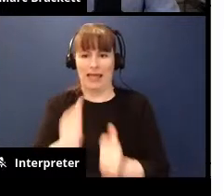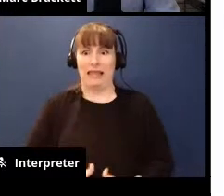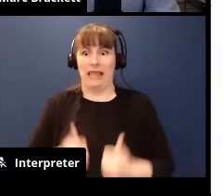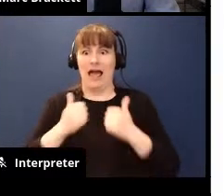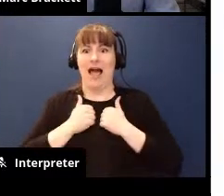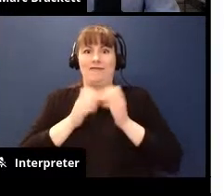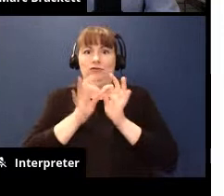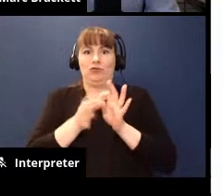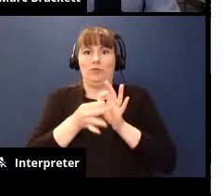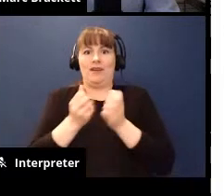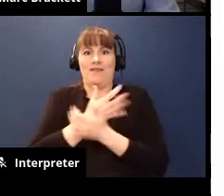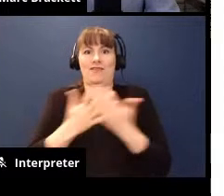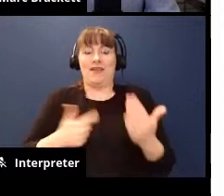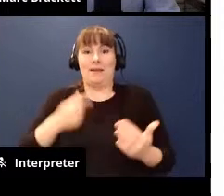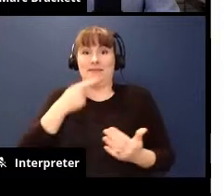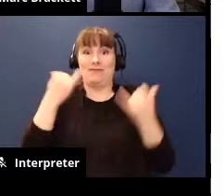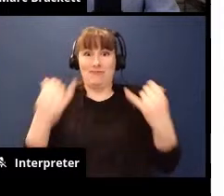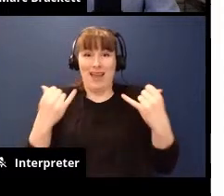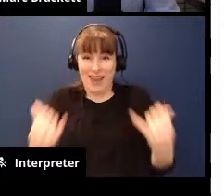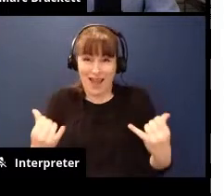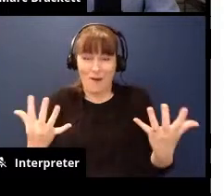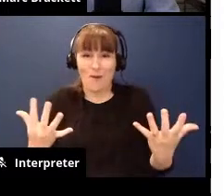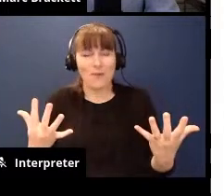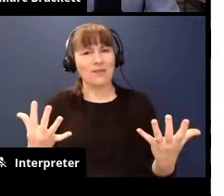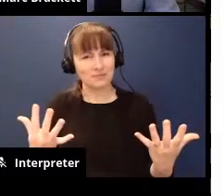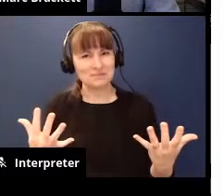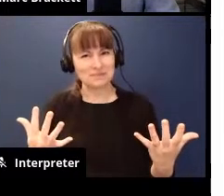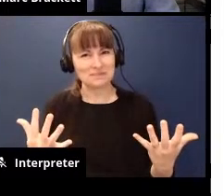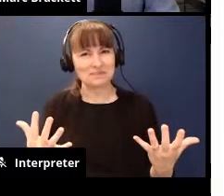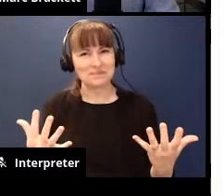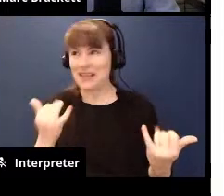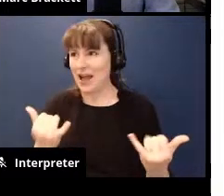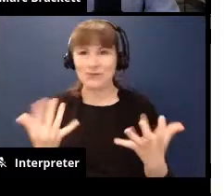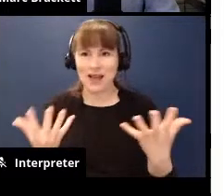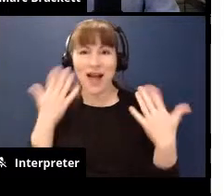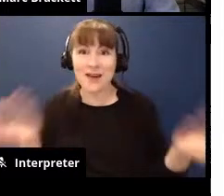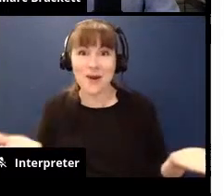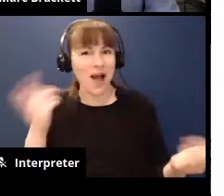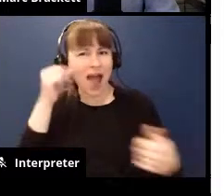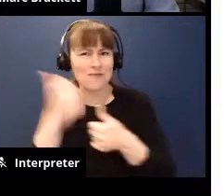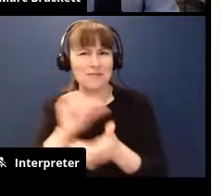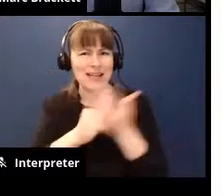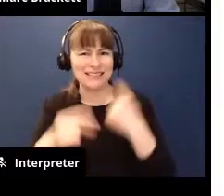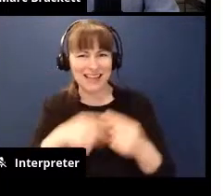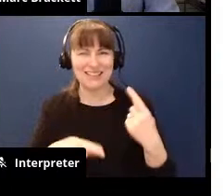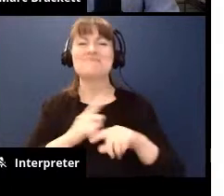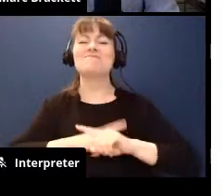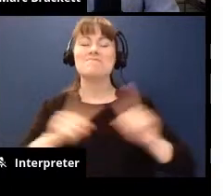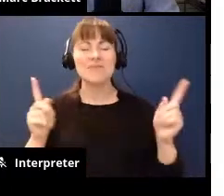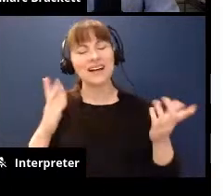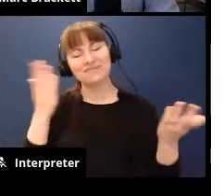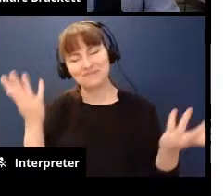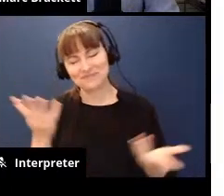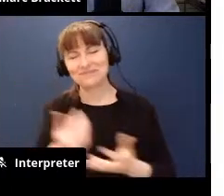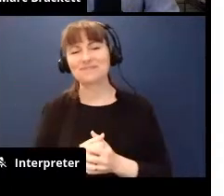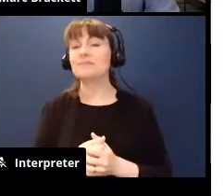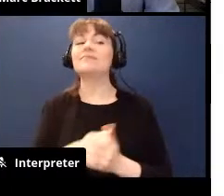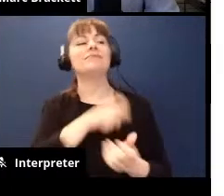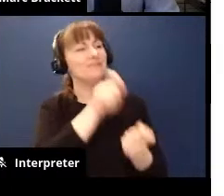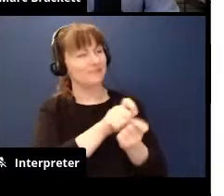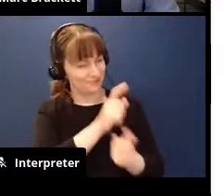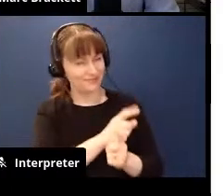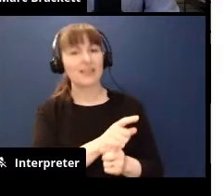translating what i'm saying right now like i think this is this now i don't know i don't even remember that so exactly